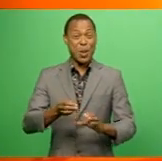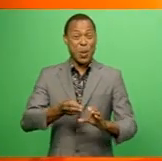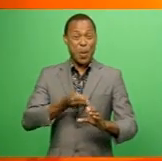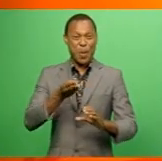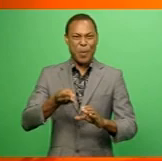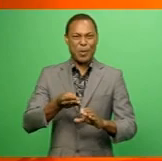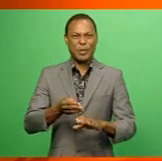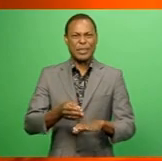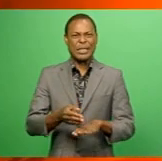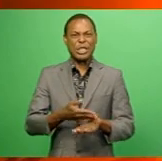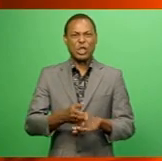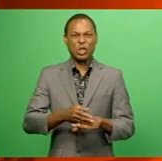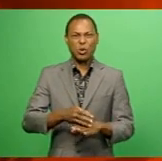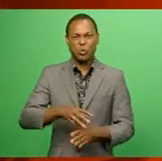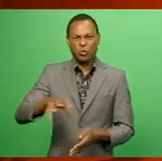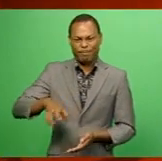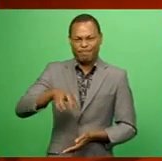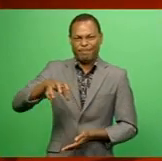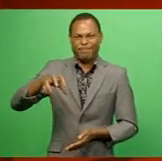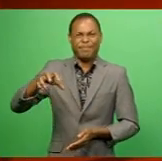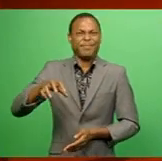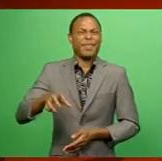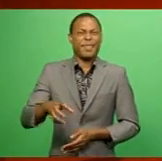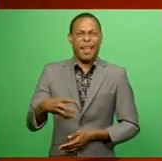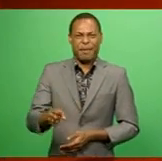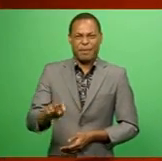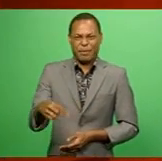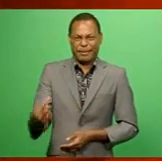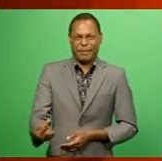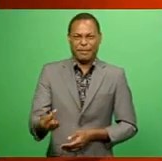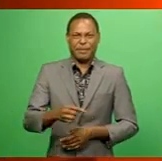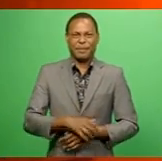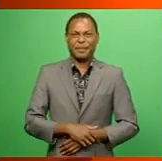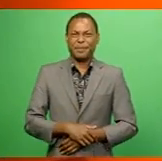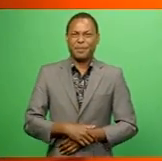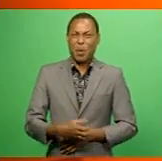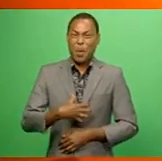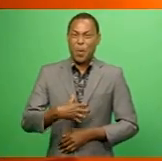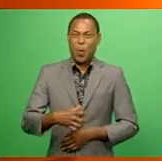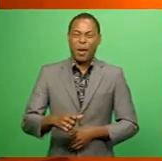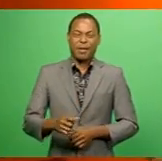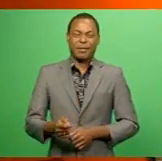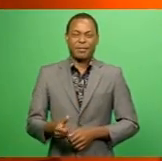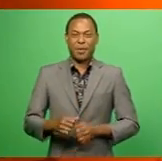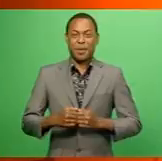a new drone that flies by itself. But it's not for enthusiasts. This and more after the break.